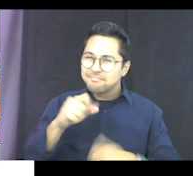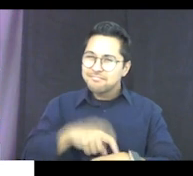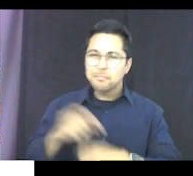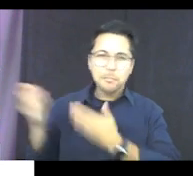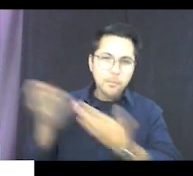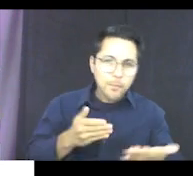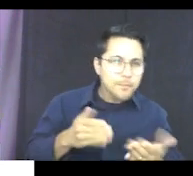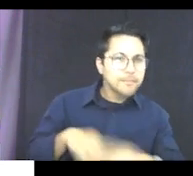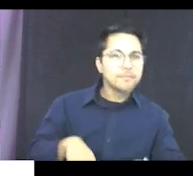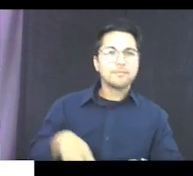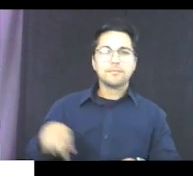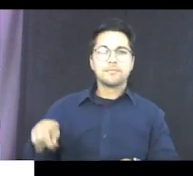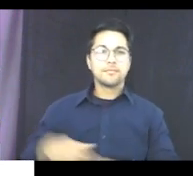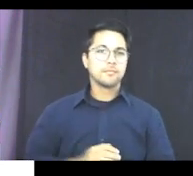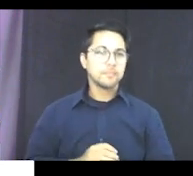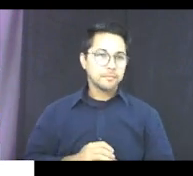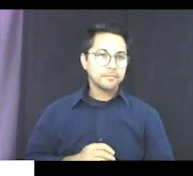take it anywhere.